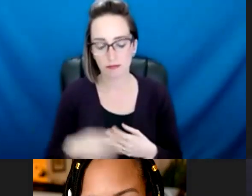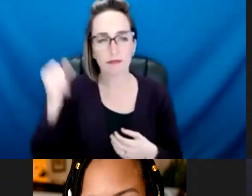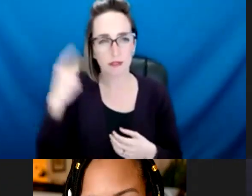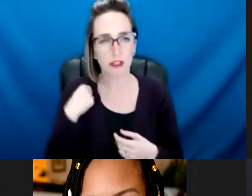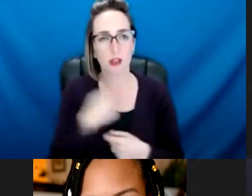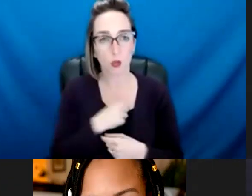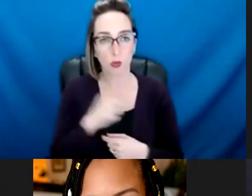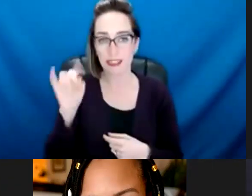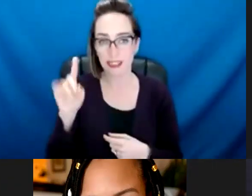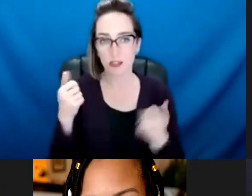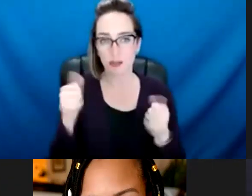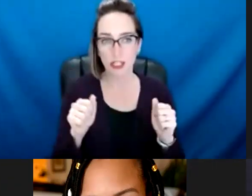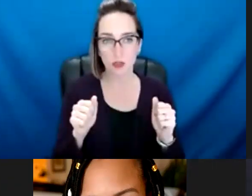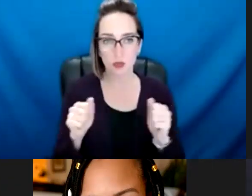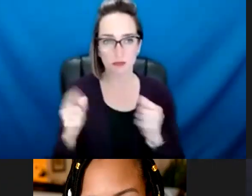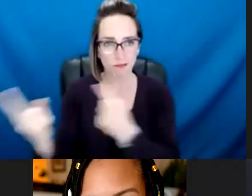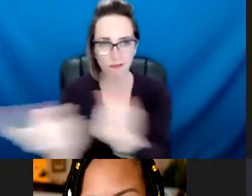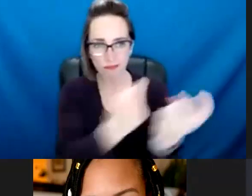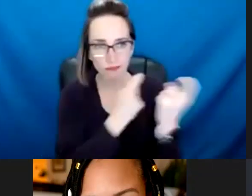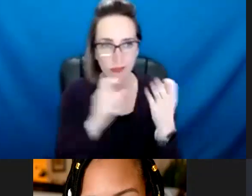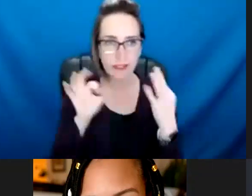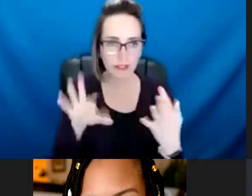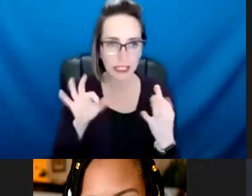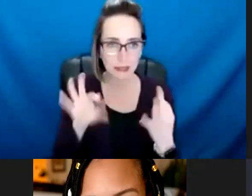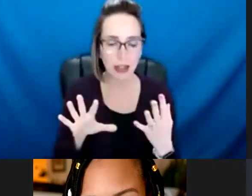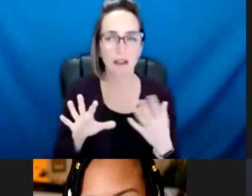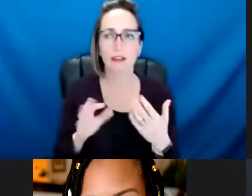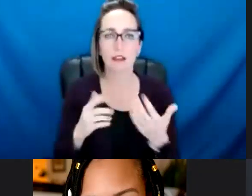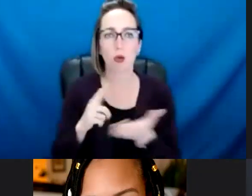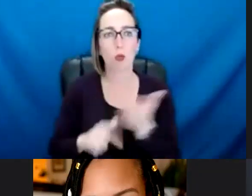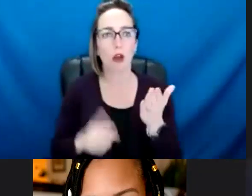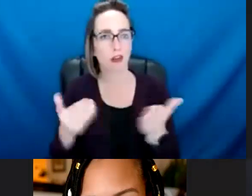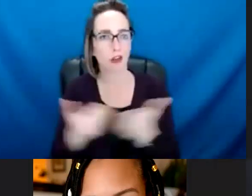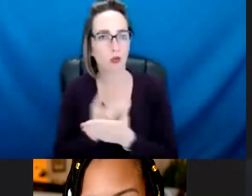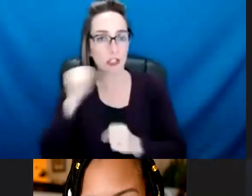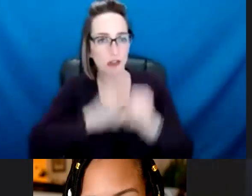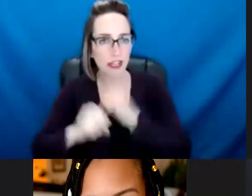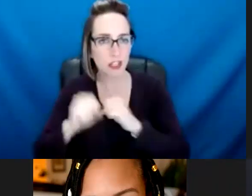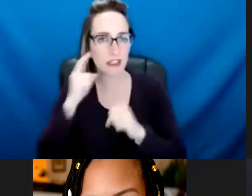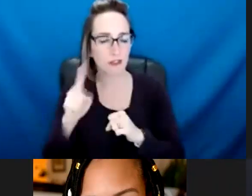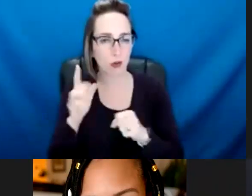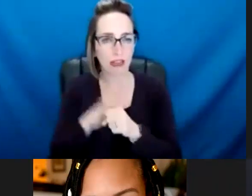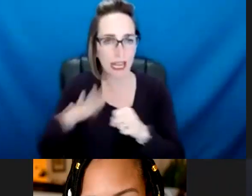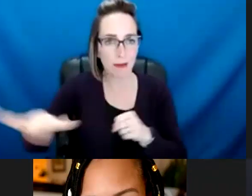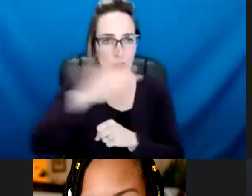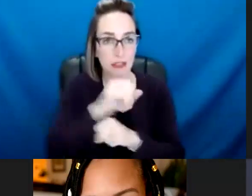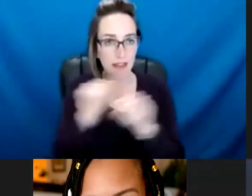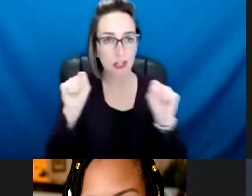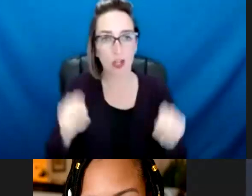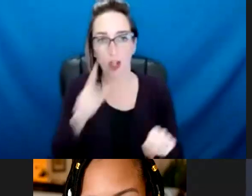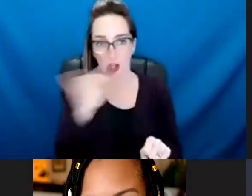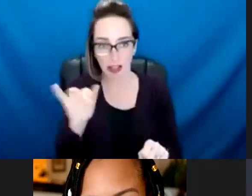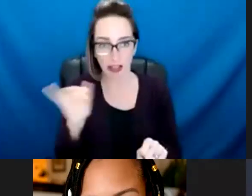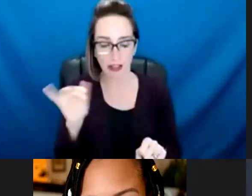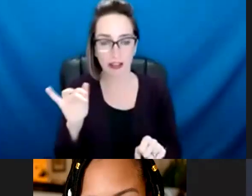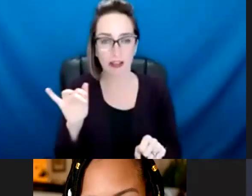to community, to get input and feedback about re-imagining public safety. And I think the language we've been trying to use, uh, lately is really that we're in a